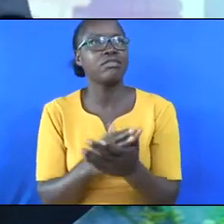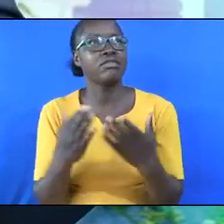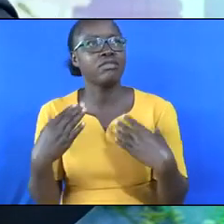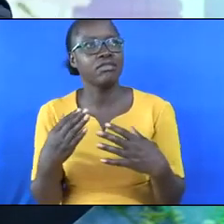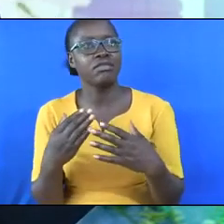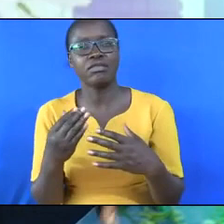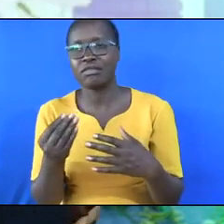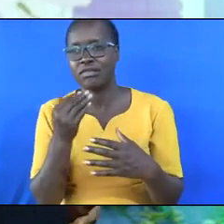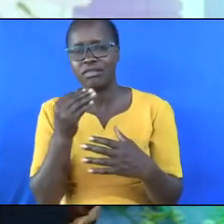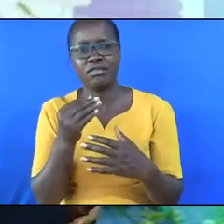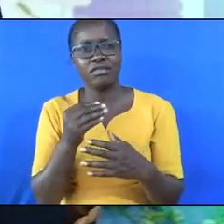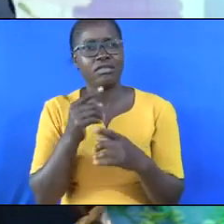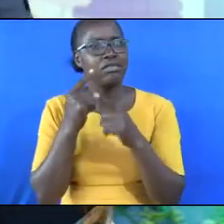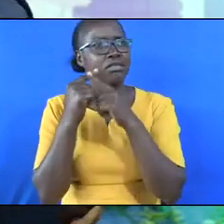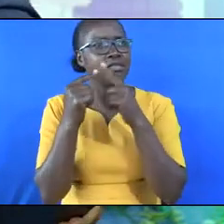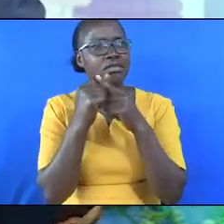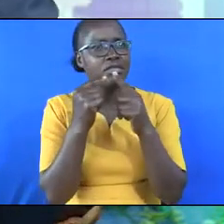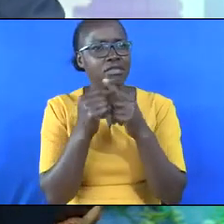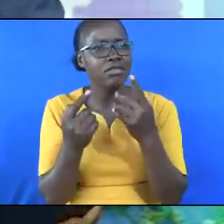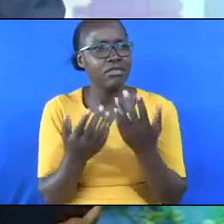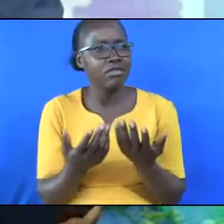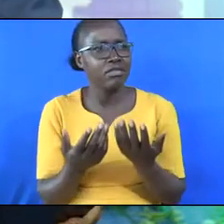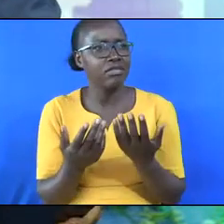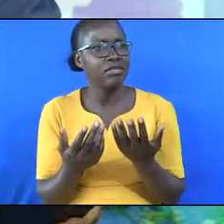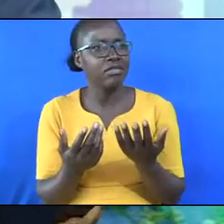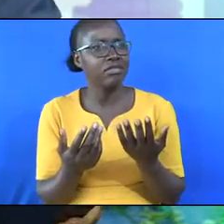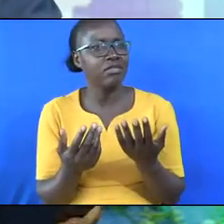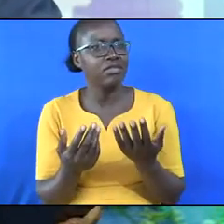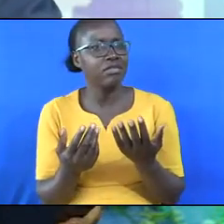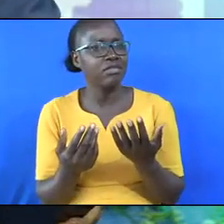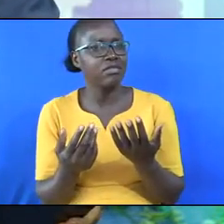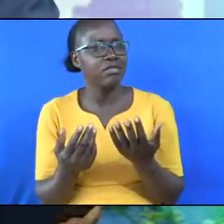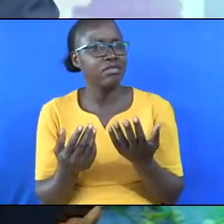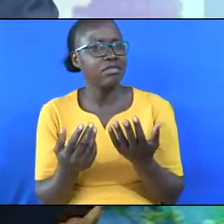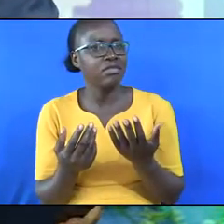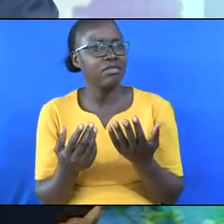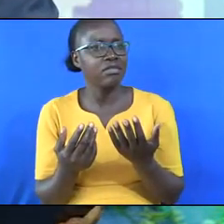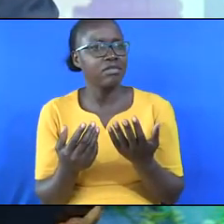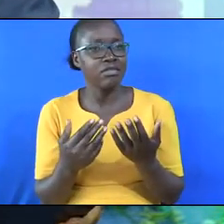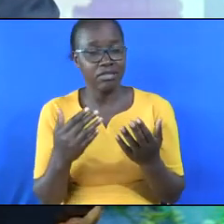eat mice. In some neighborhoods there are no dogs.